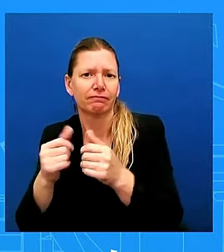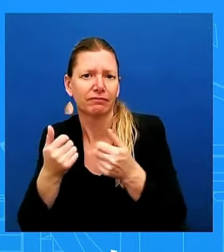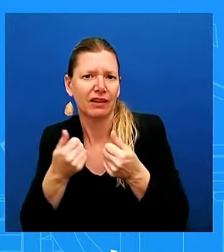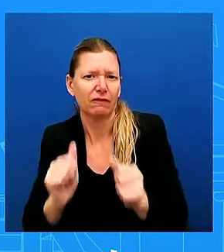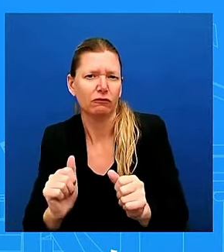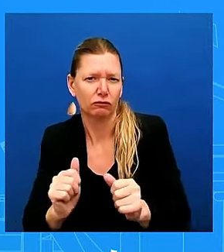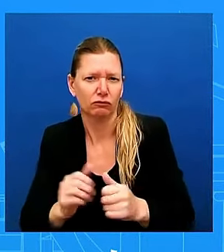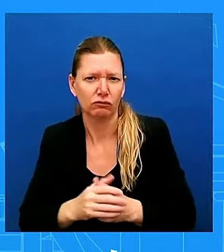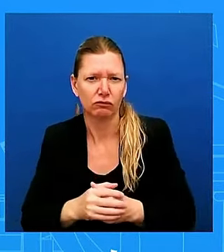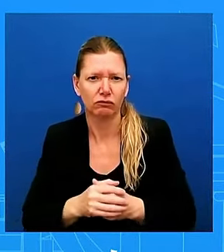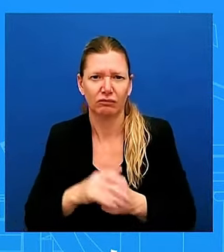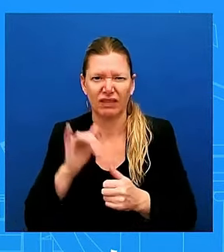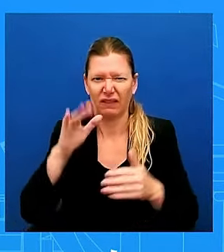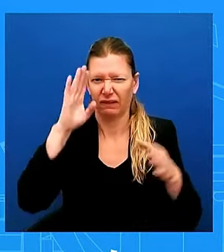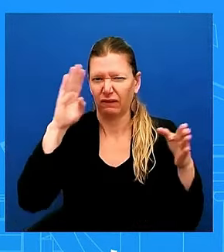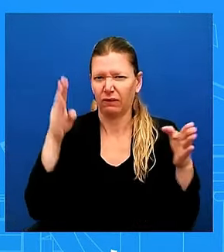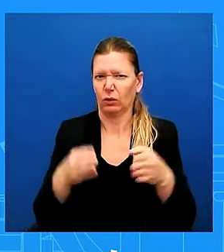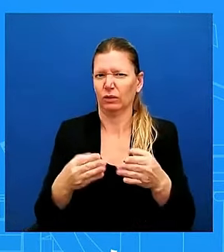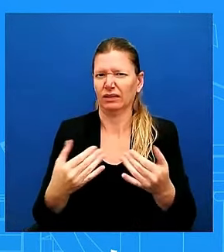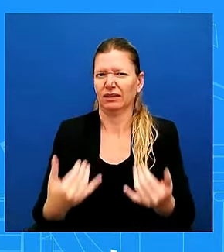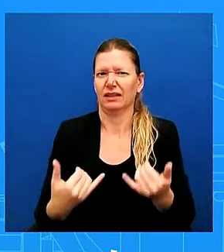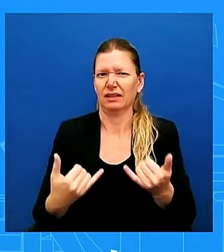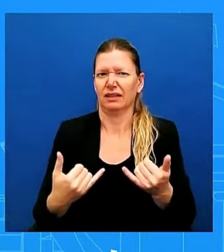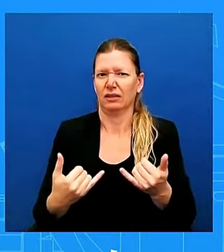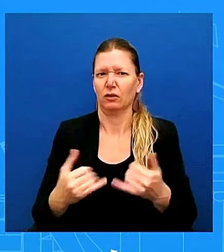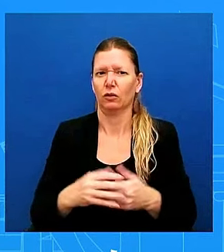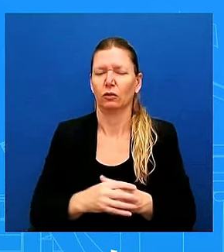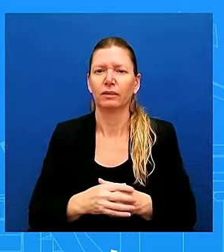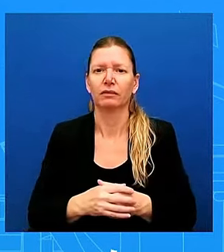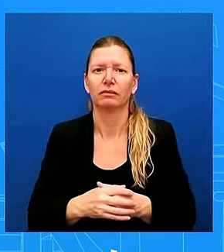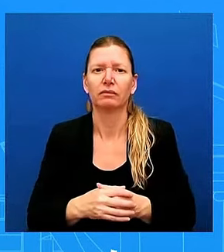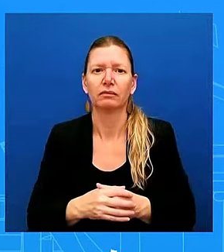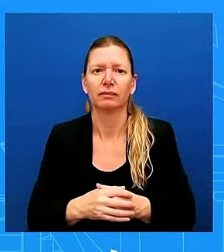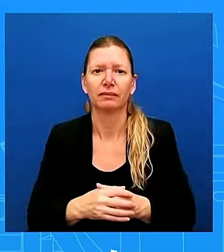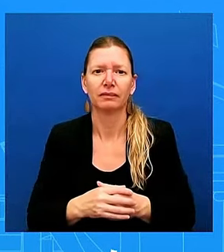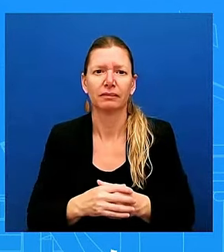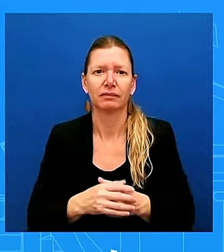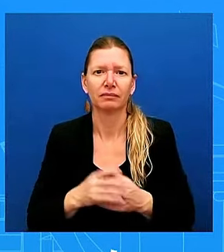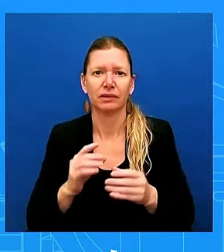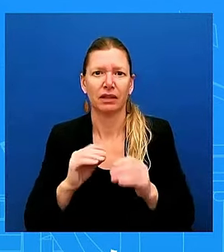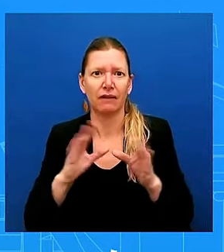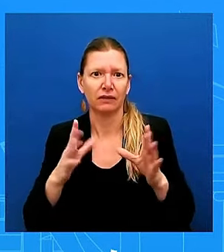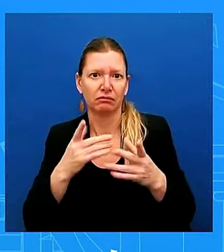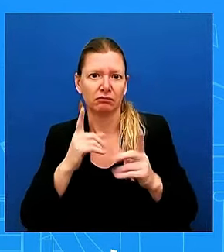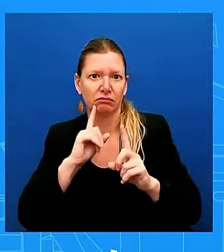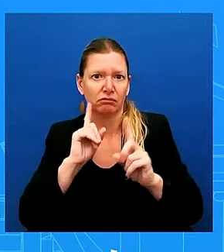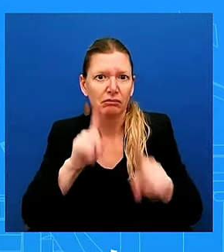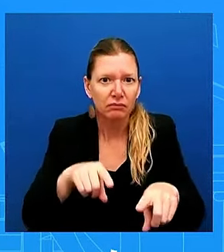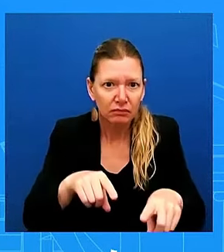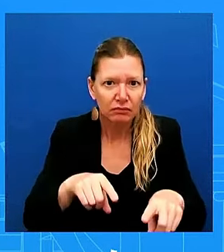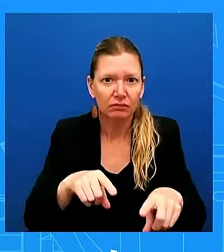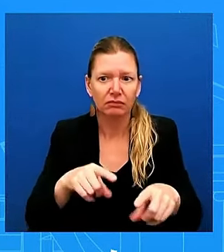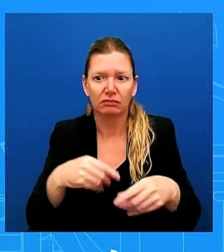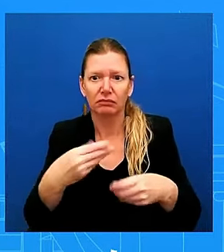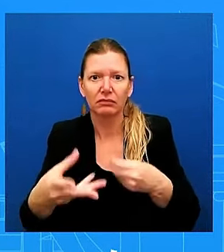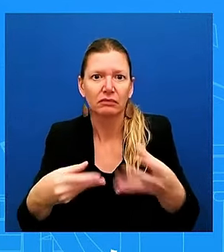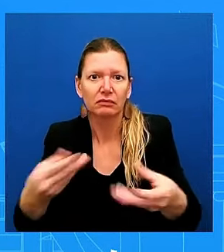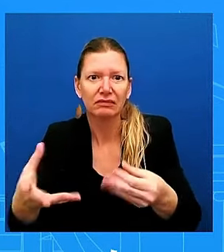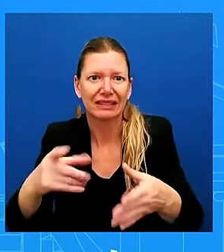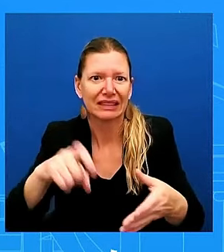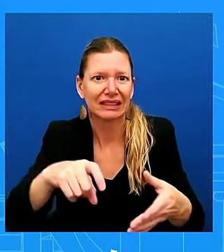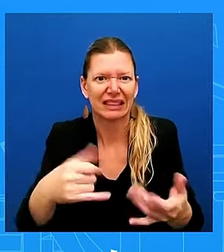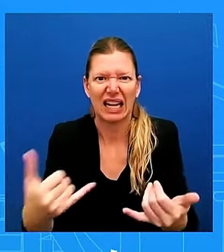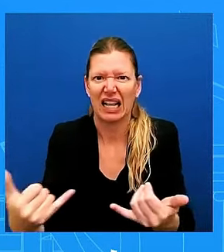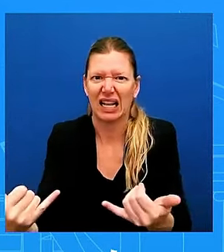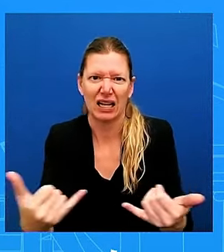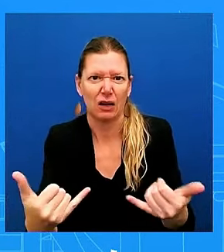reacting and providing the needs of the states right now of the, uh, of citizens who are living in those states is